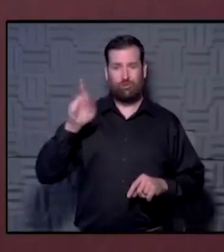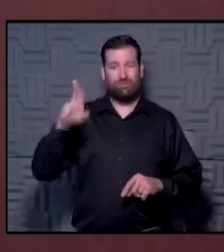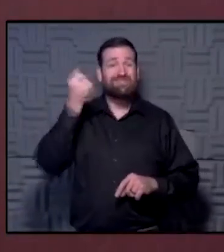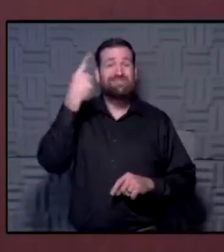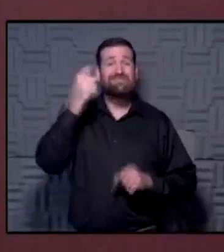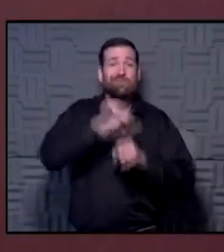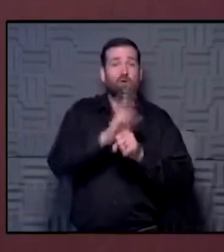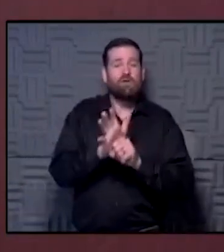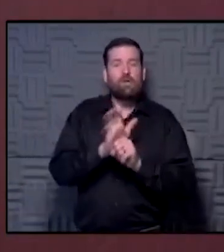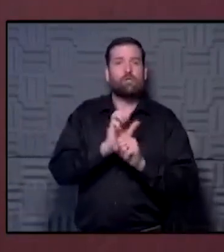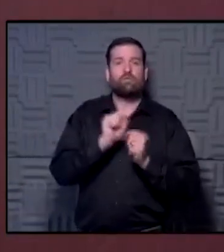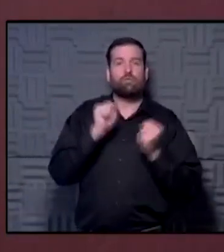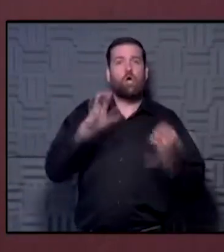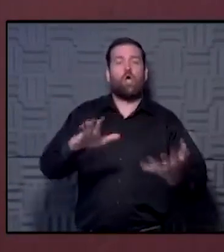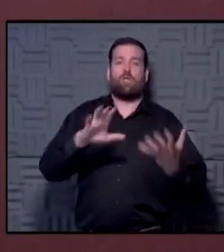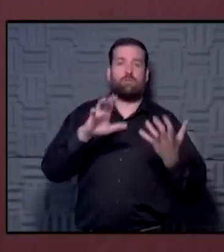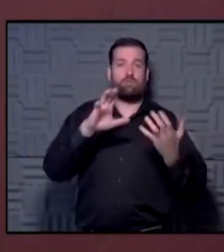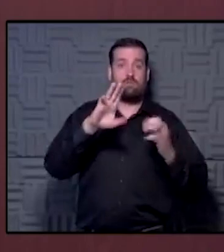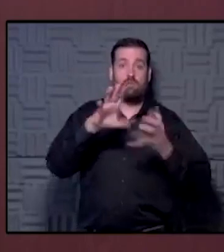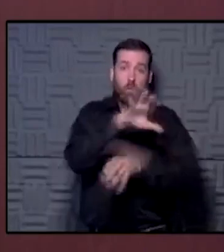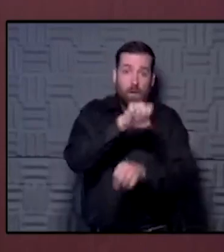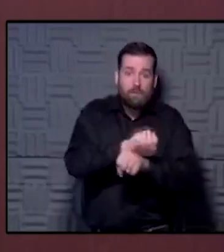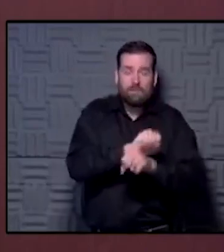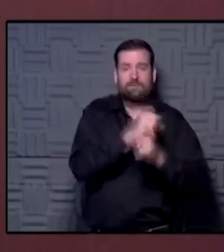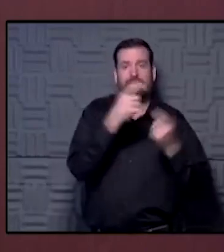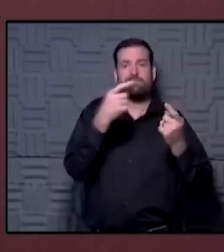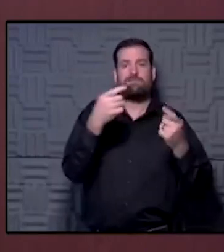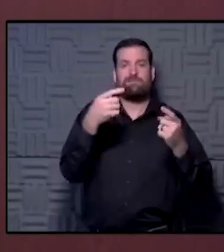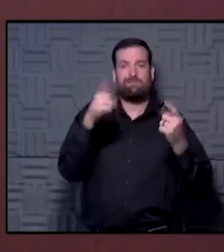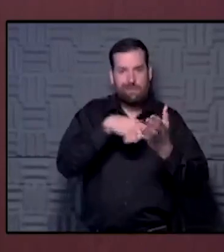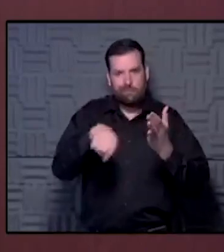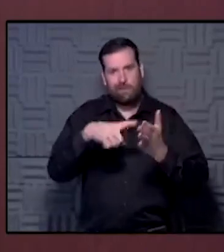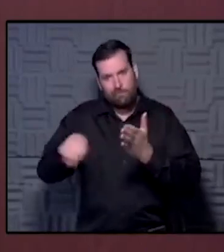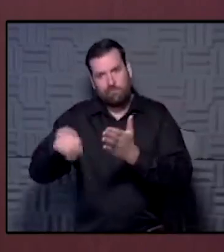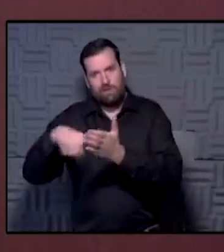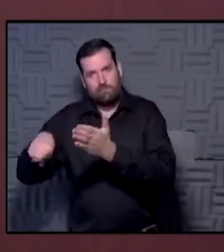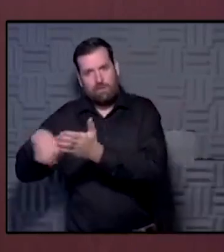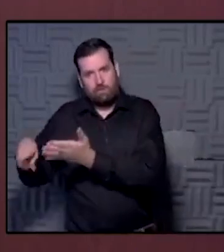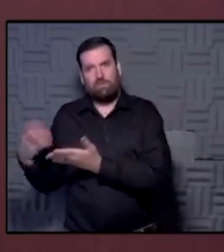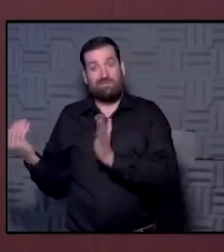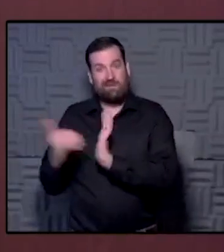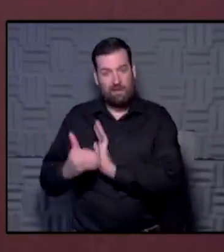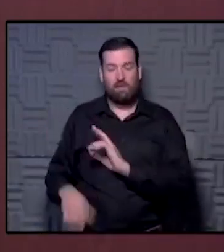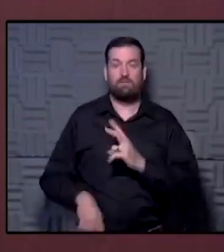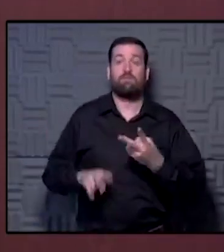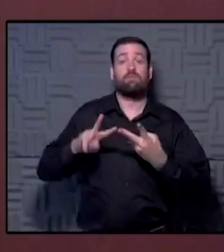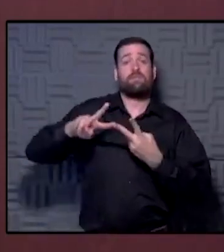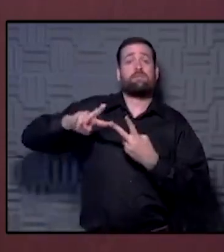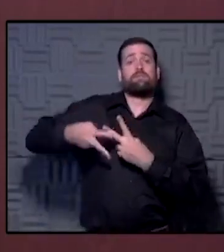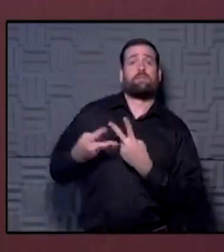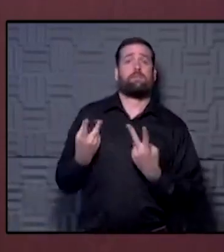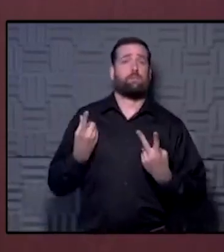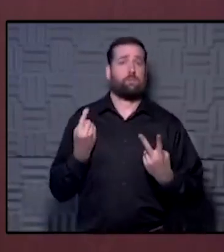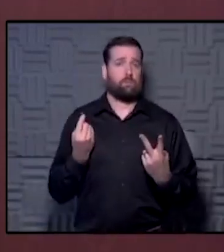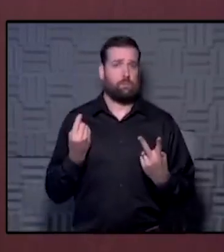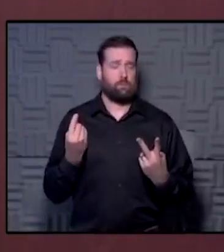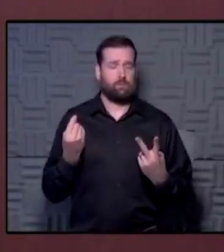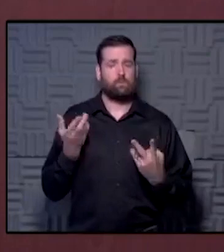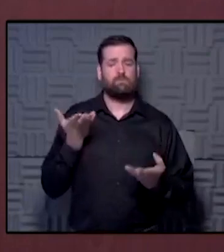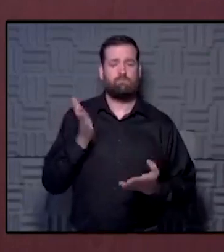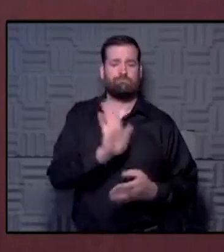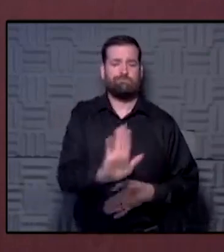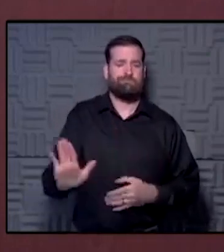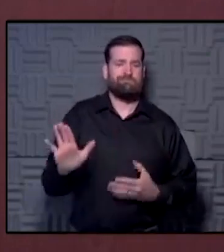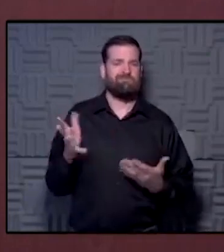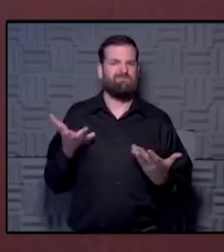of a lot of these tests that were previously scheduled. So that's really the first part. But there's a second part because I think a lot of patients who may have an abnormal